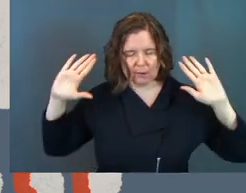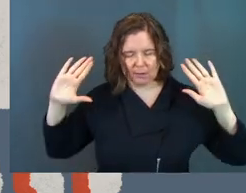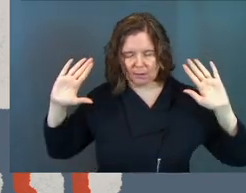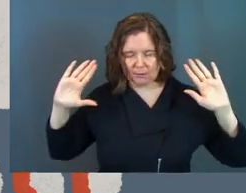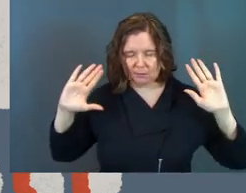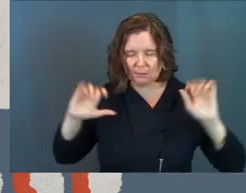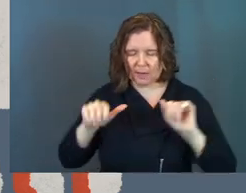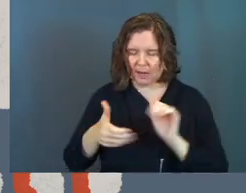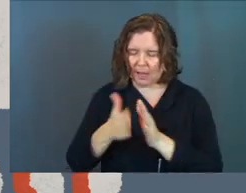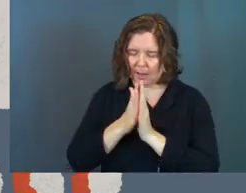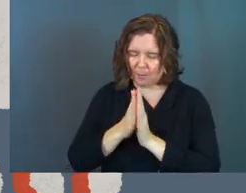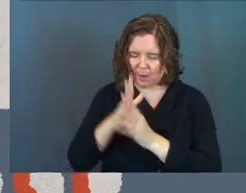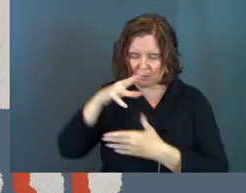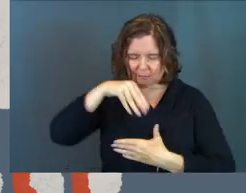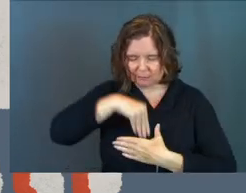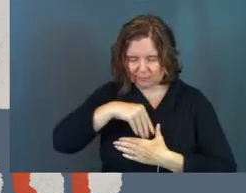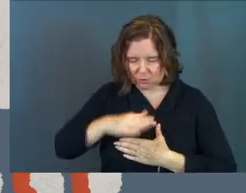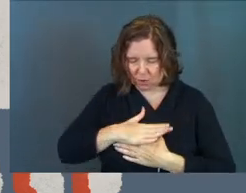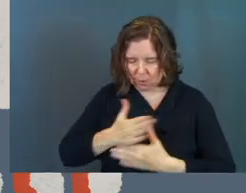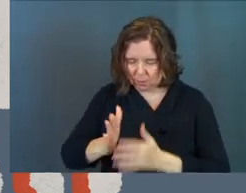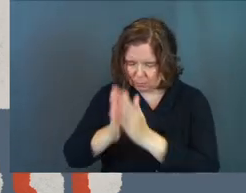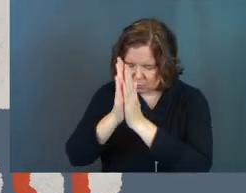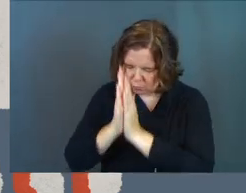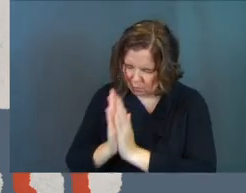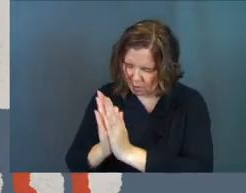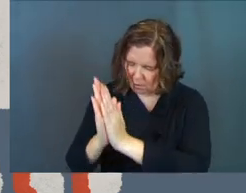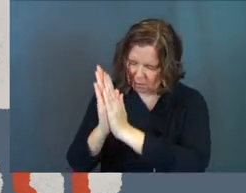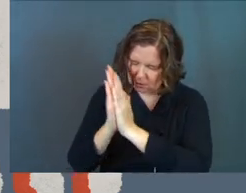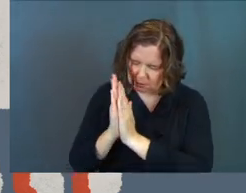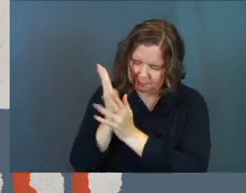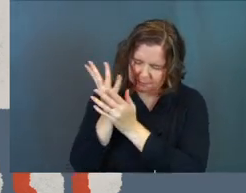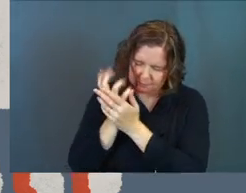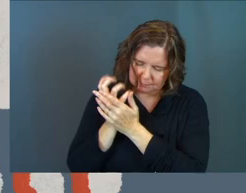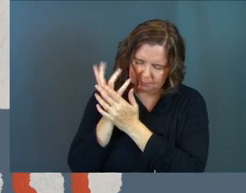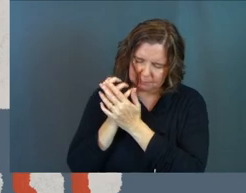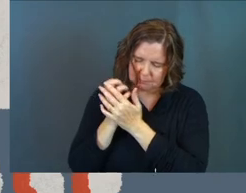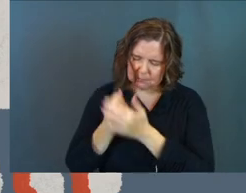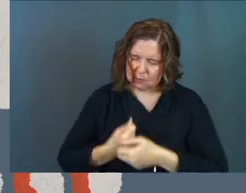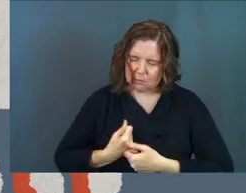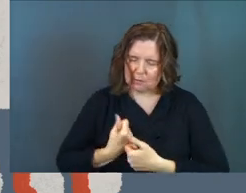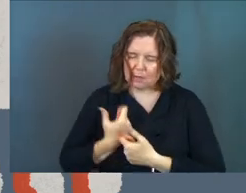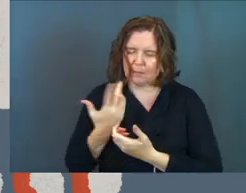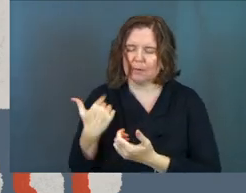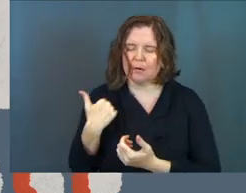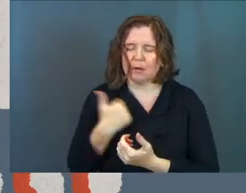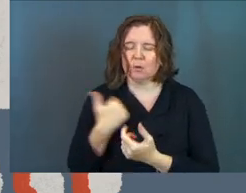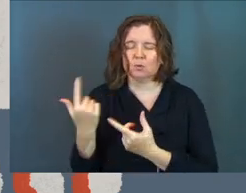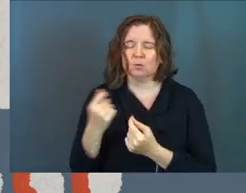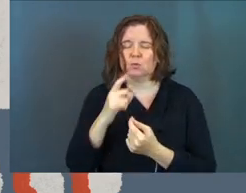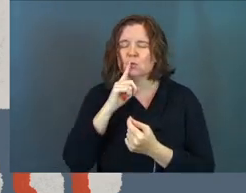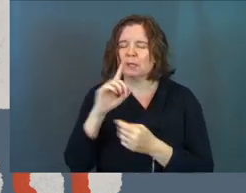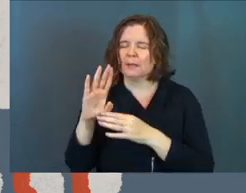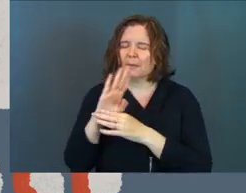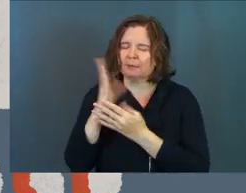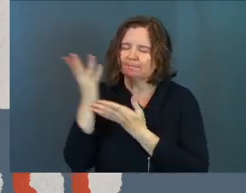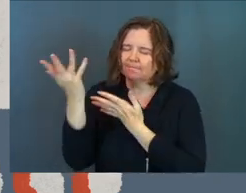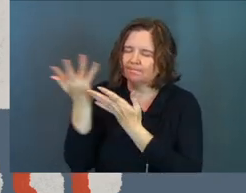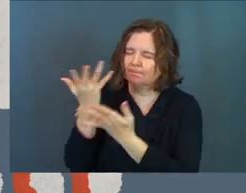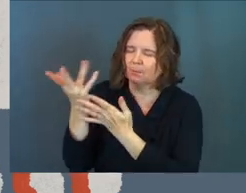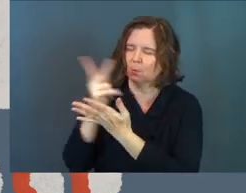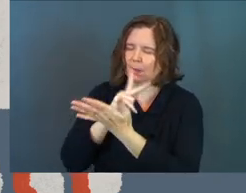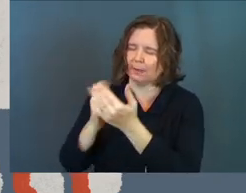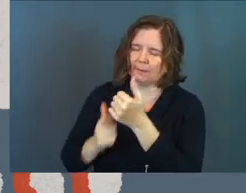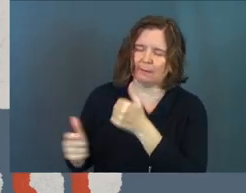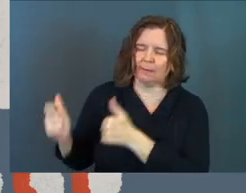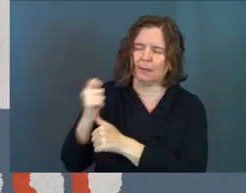and I pray that behind these songs would be prayers heartfelt desperate prayers Lord that come out of us God where we do real business with the king of the